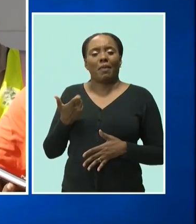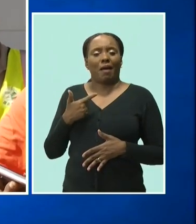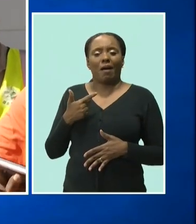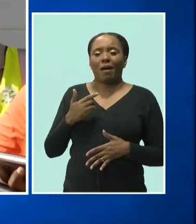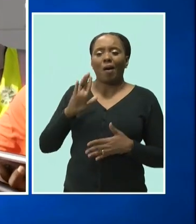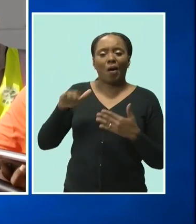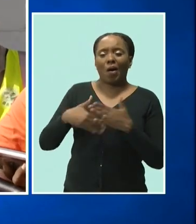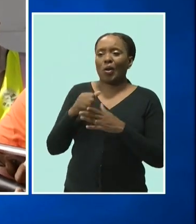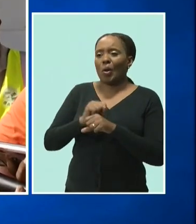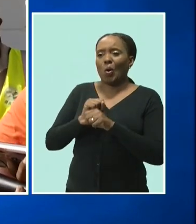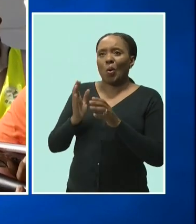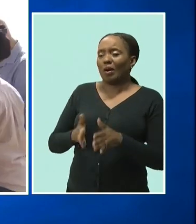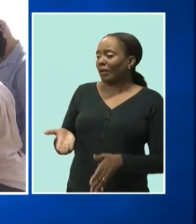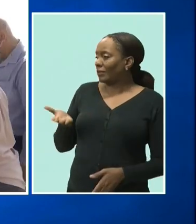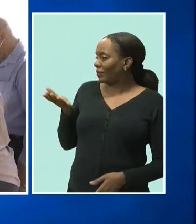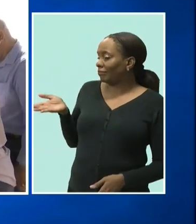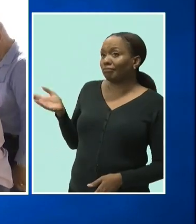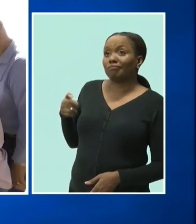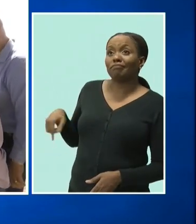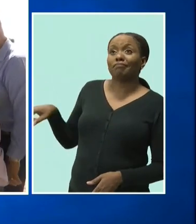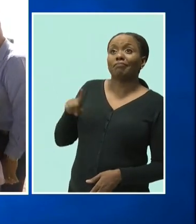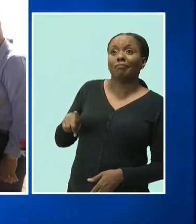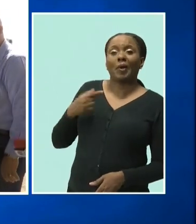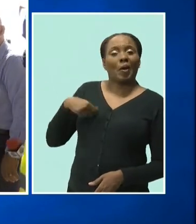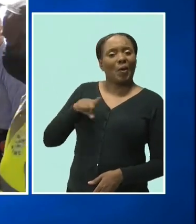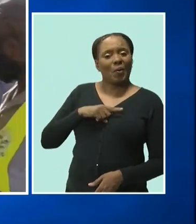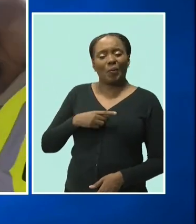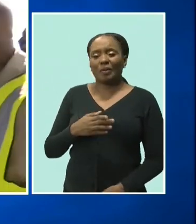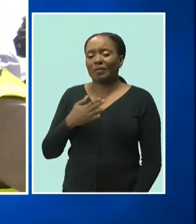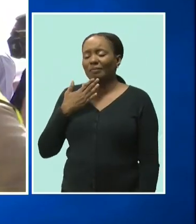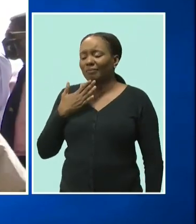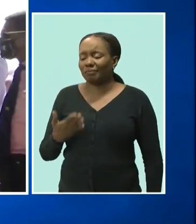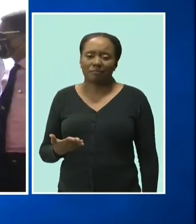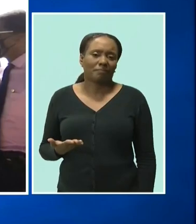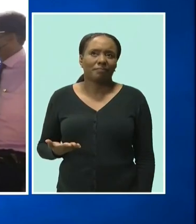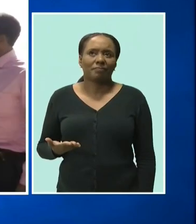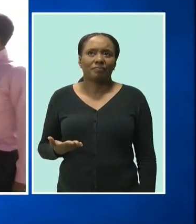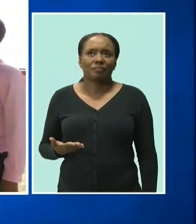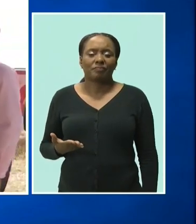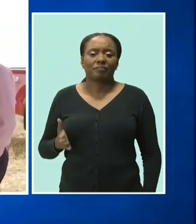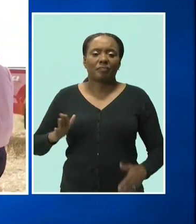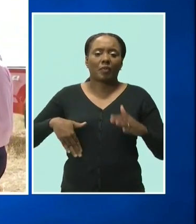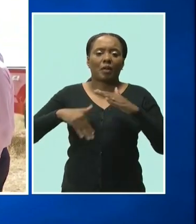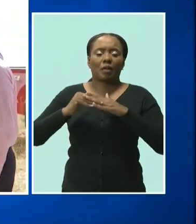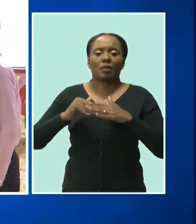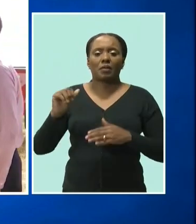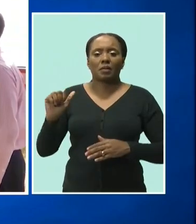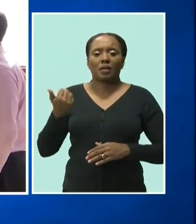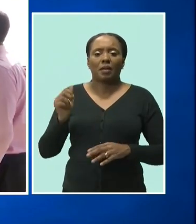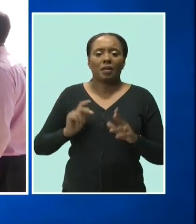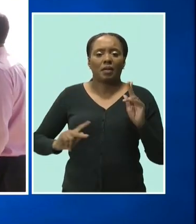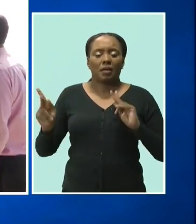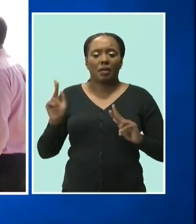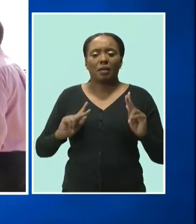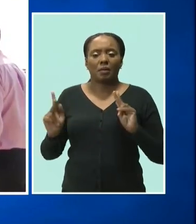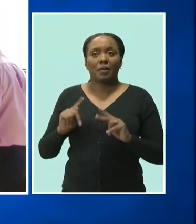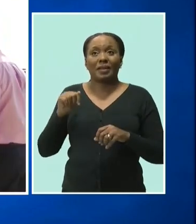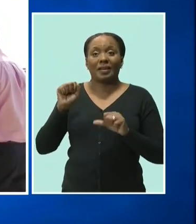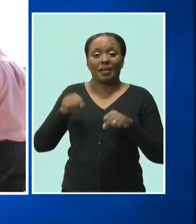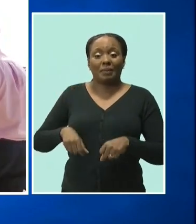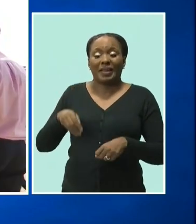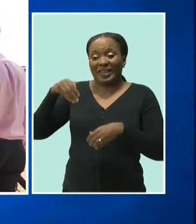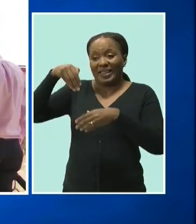the workers out there, you know, we are thankful. The mobile units can accommodate up to 10 persons under the COVID-19